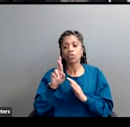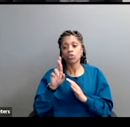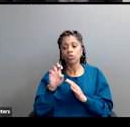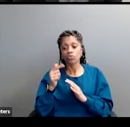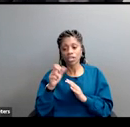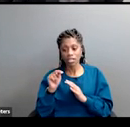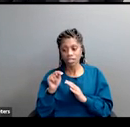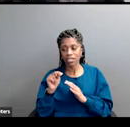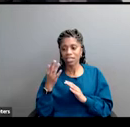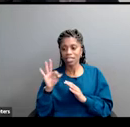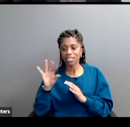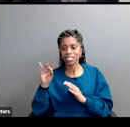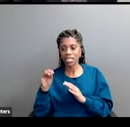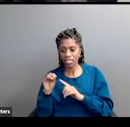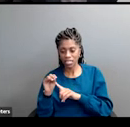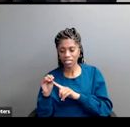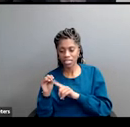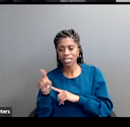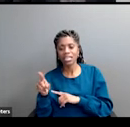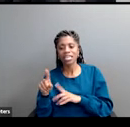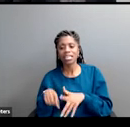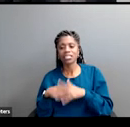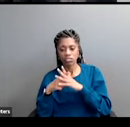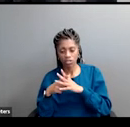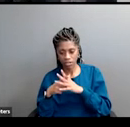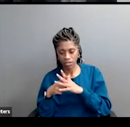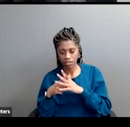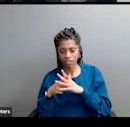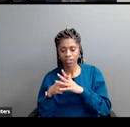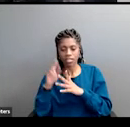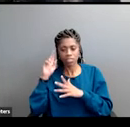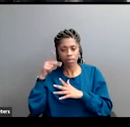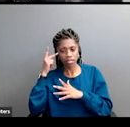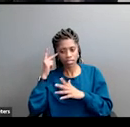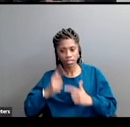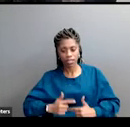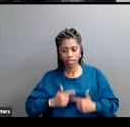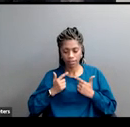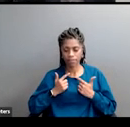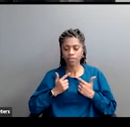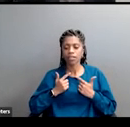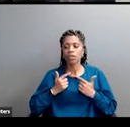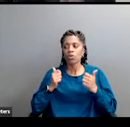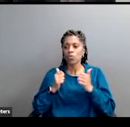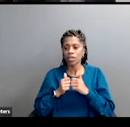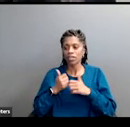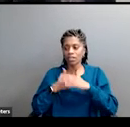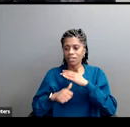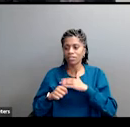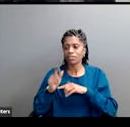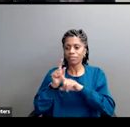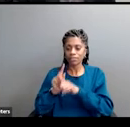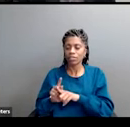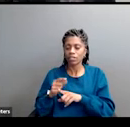got his start in politics as a spokesperson for Barry Goldwater and believed in Goldwater's strategy of using